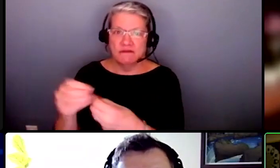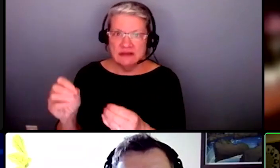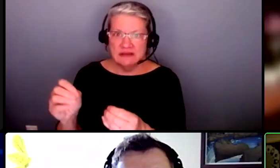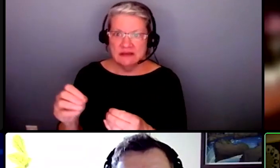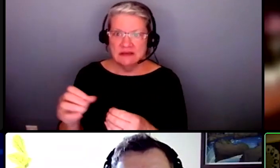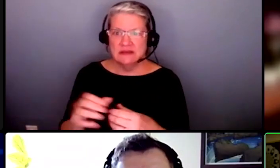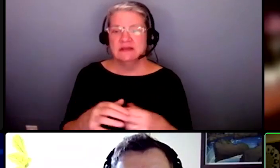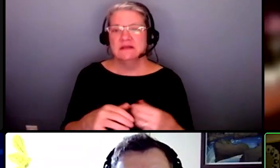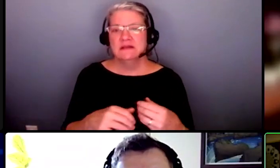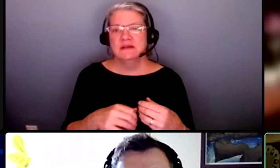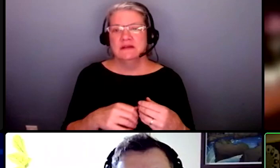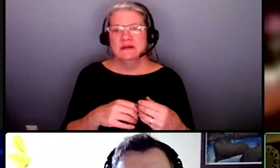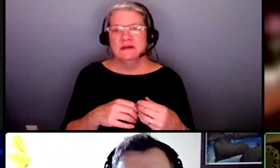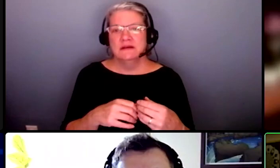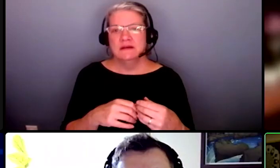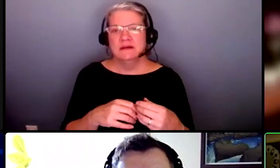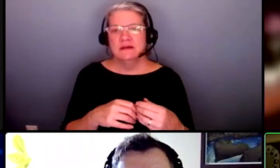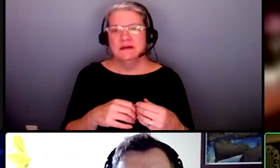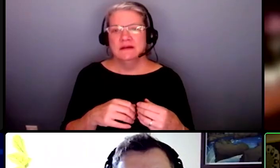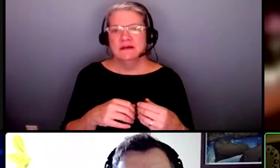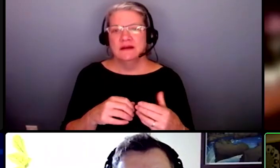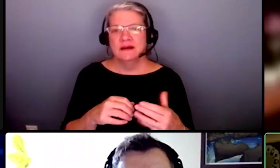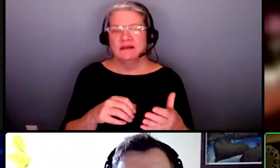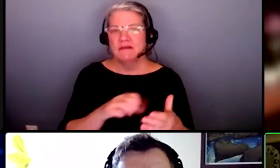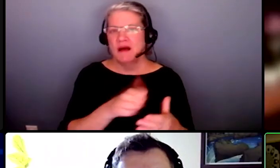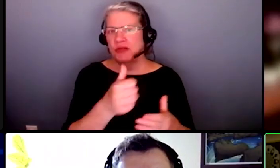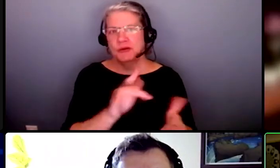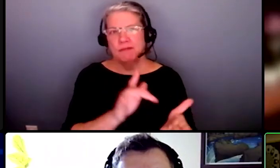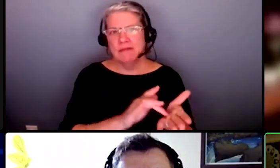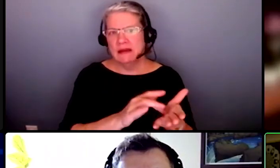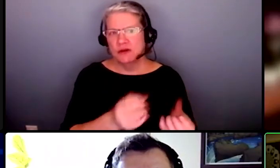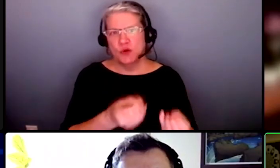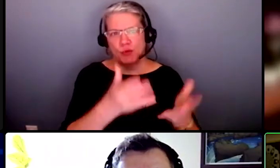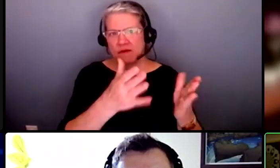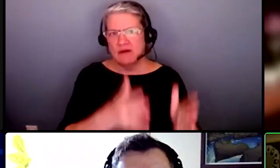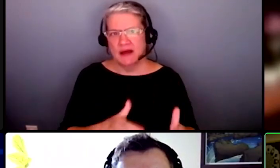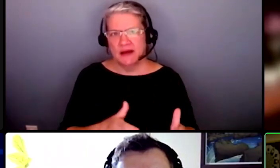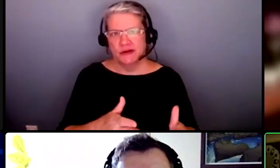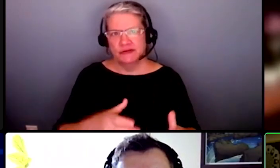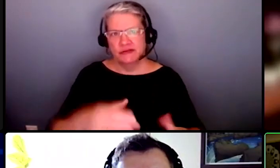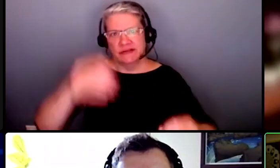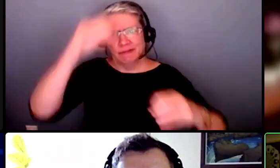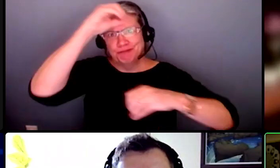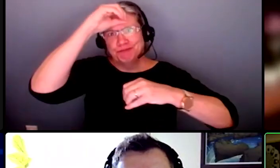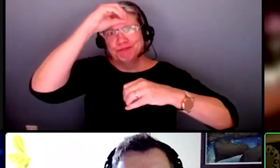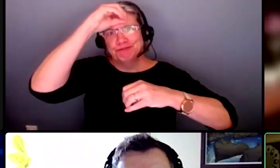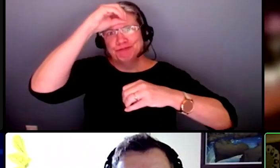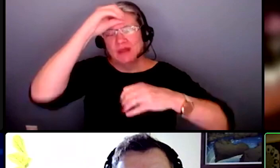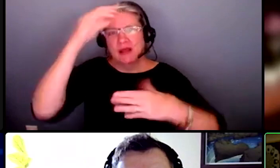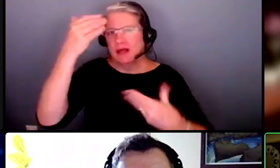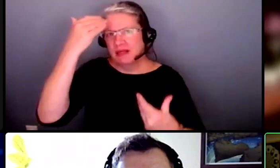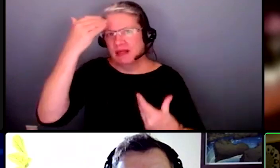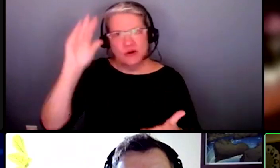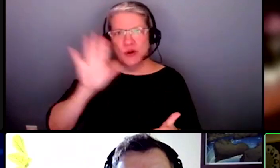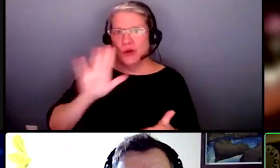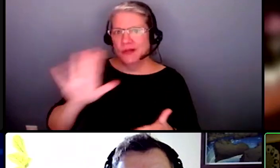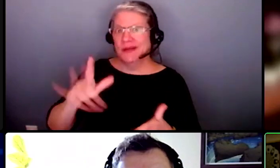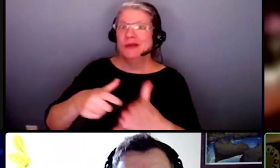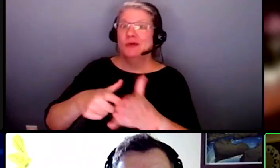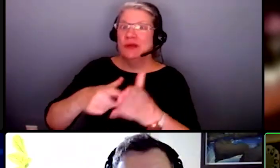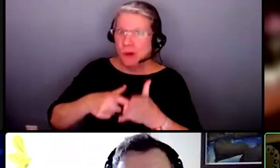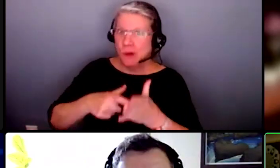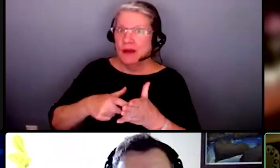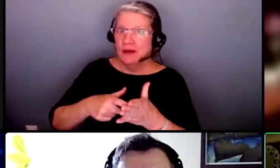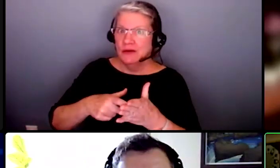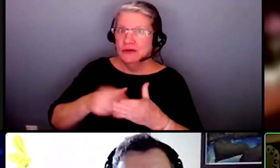other types of medical providers not knowing that it is their requirement to provide